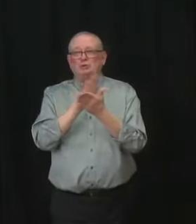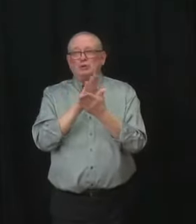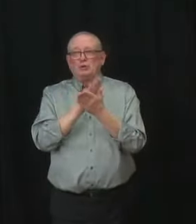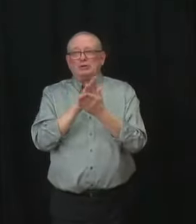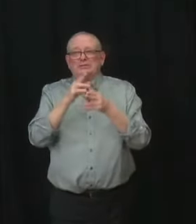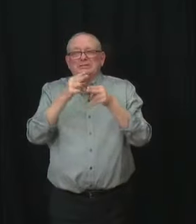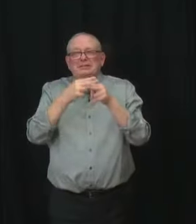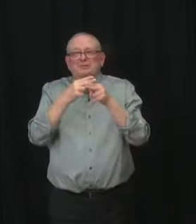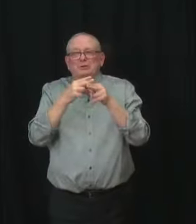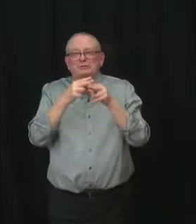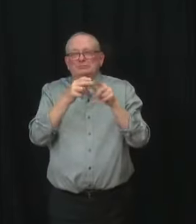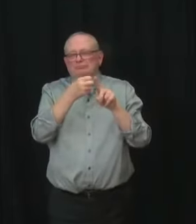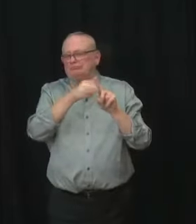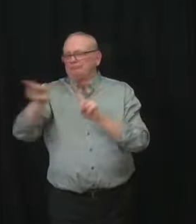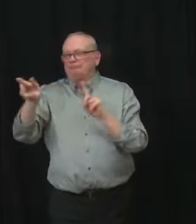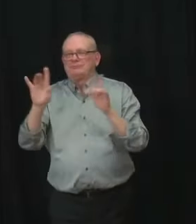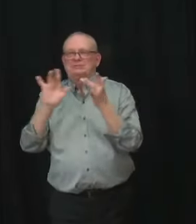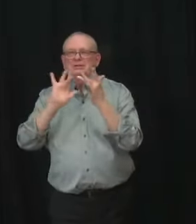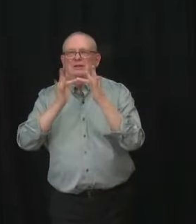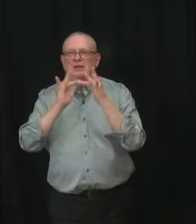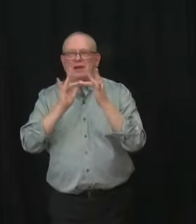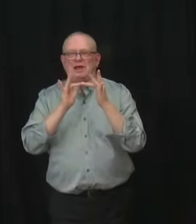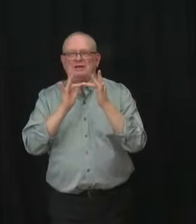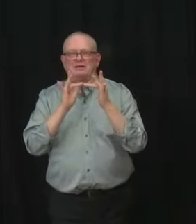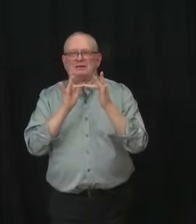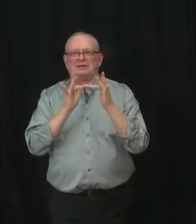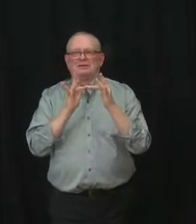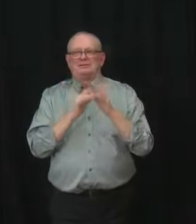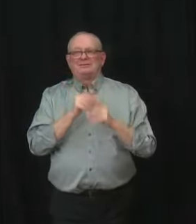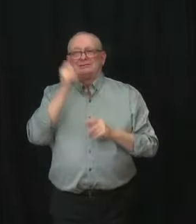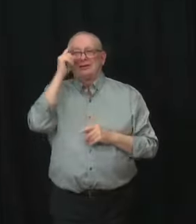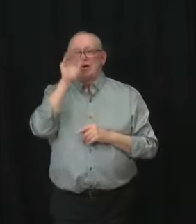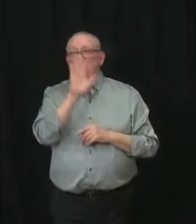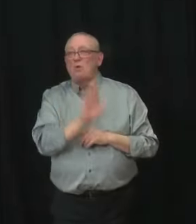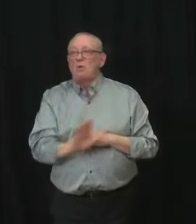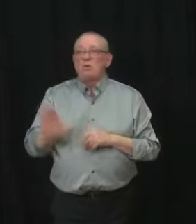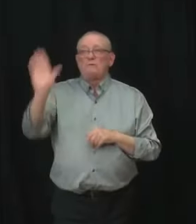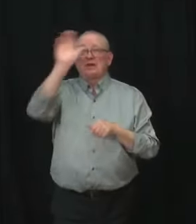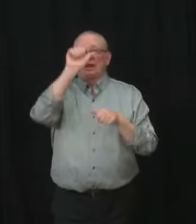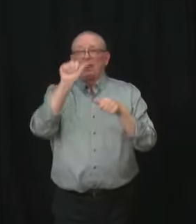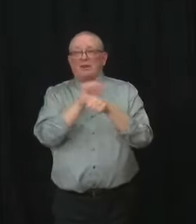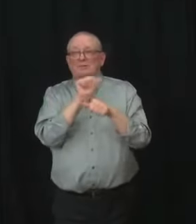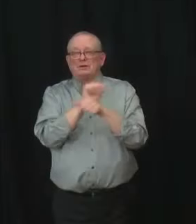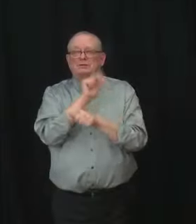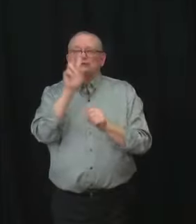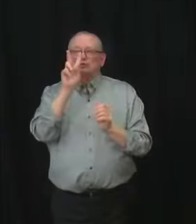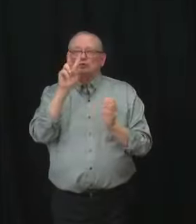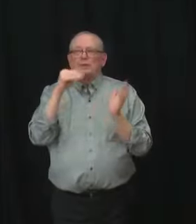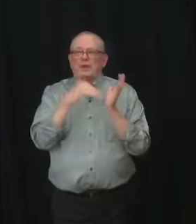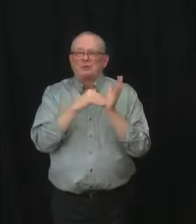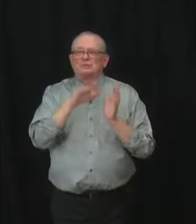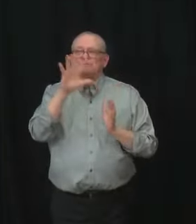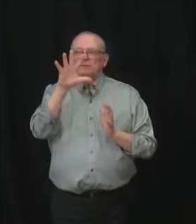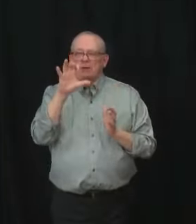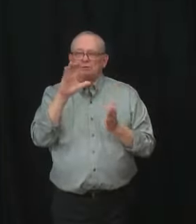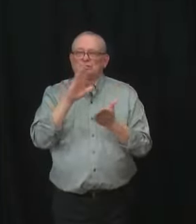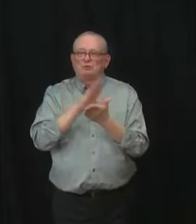to address operational challenges. Five of the 18 have less than 40 students total.